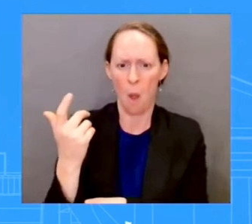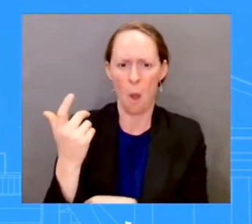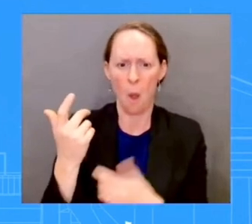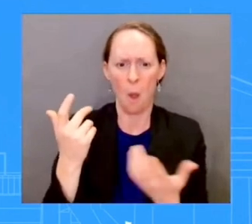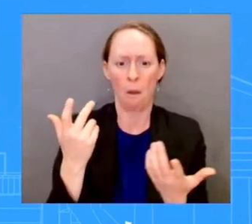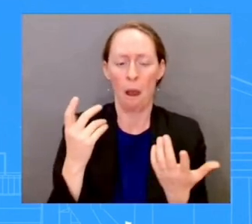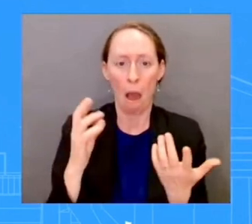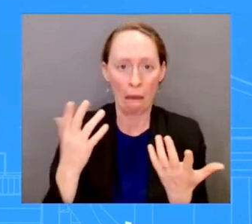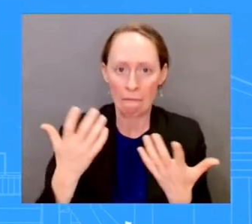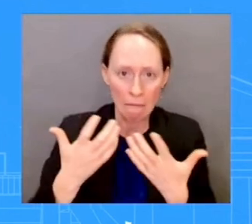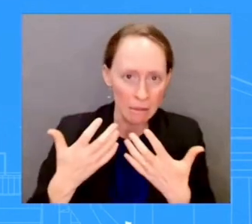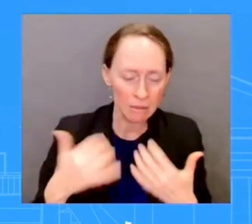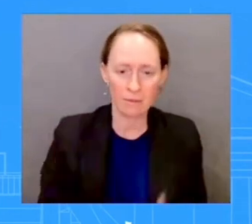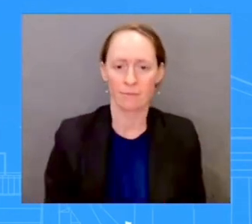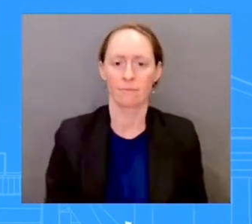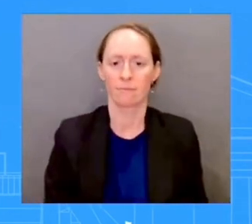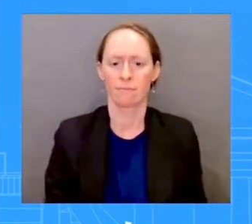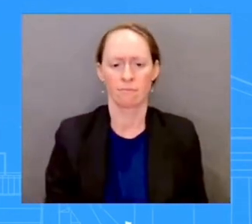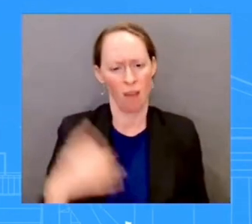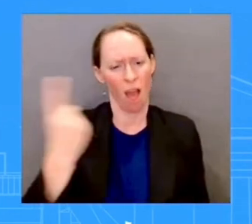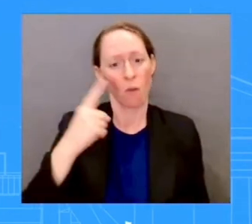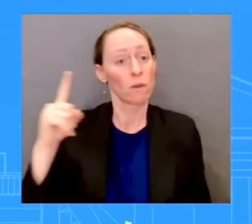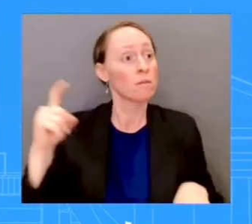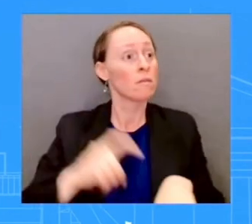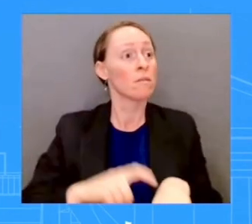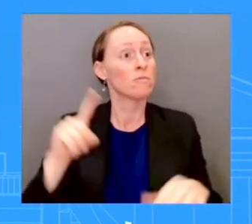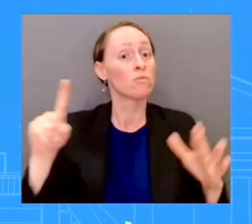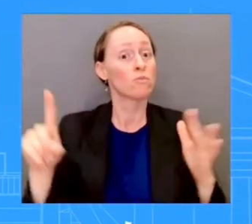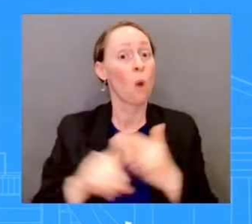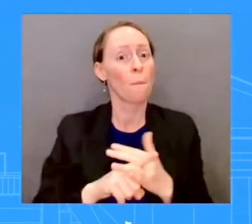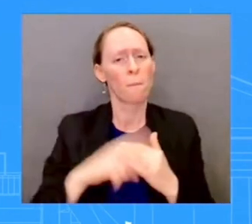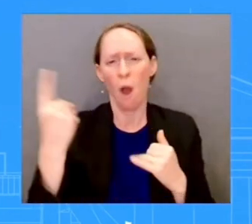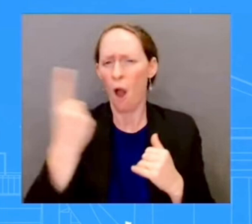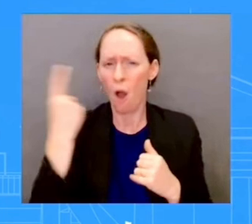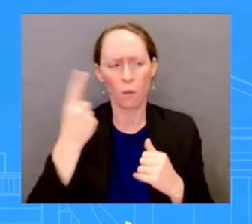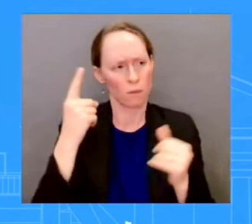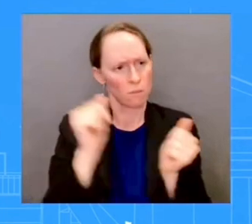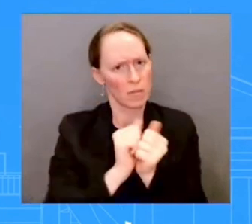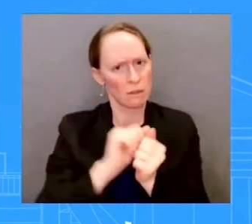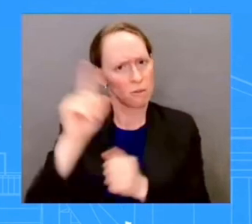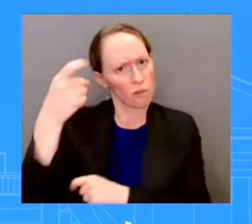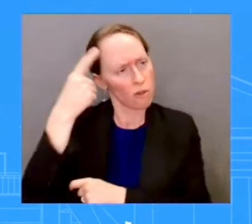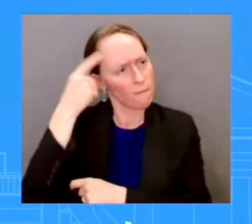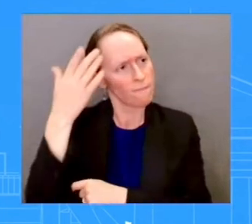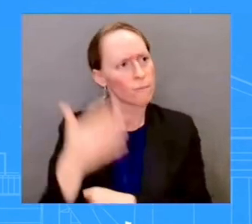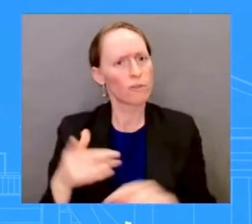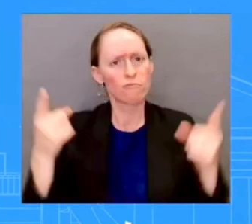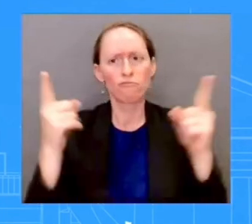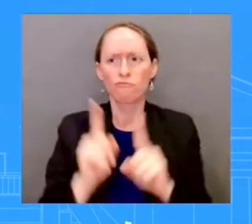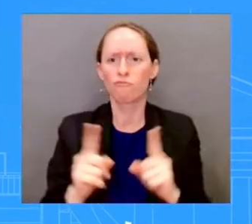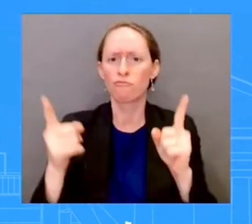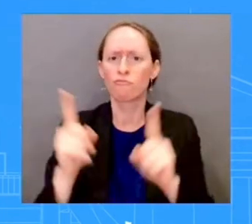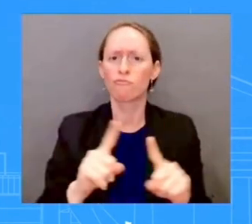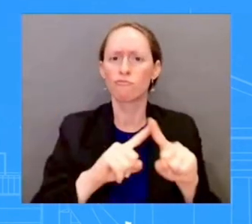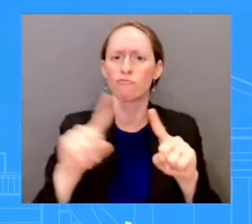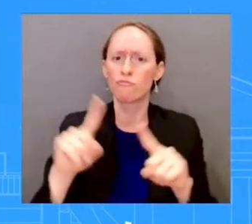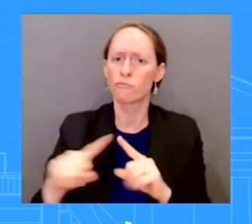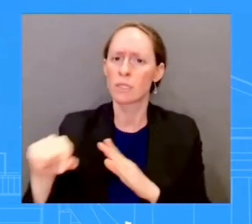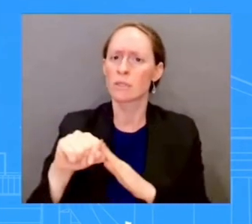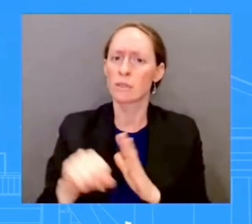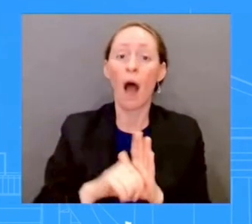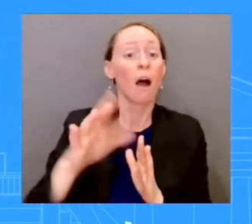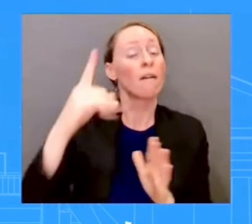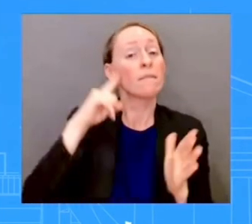Governor DeSantis and traveled the disaster zone, whether it's from last year's hurricane or when the Surfside condominium building collapsed,